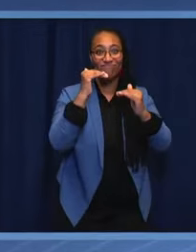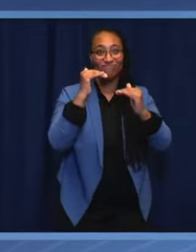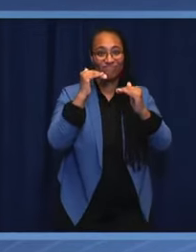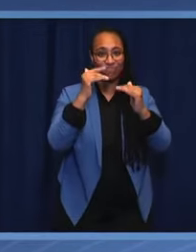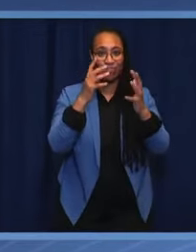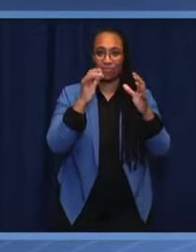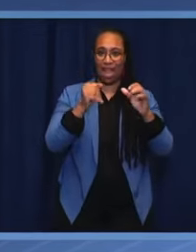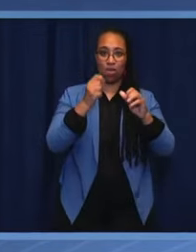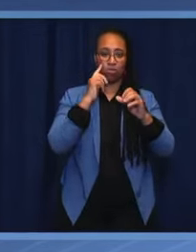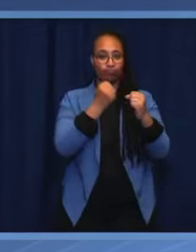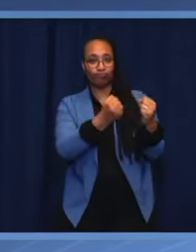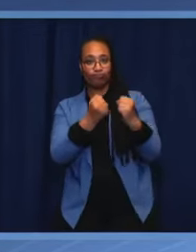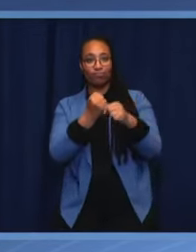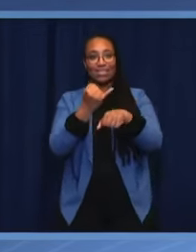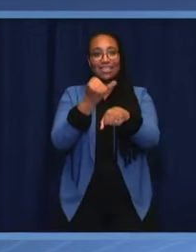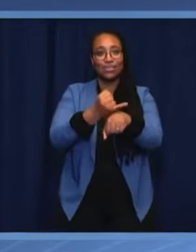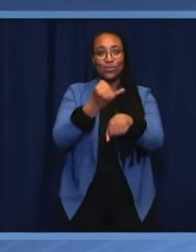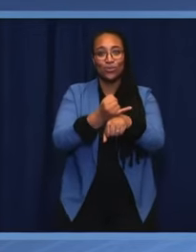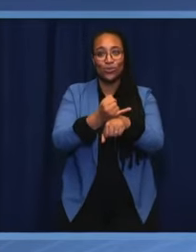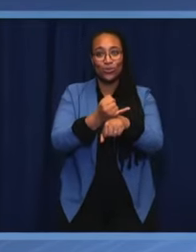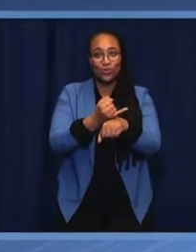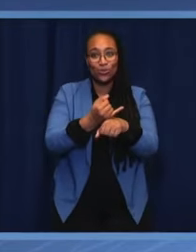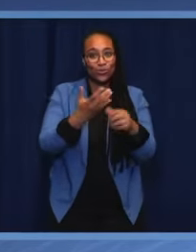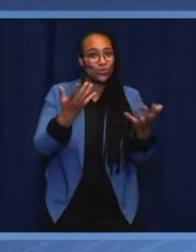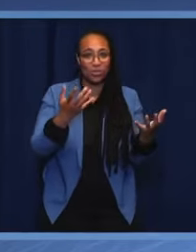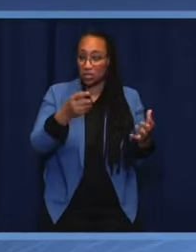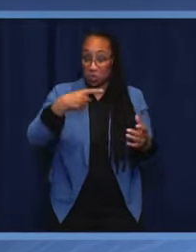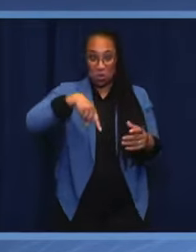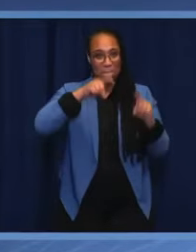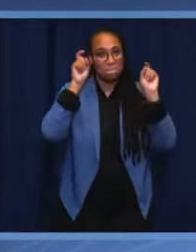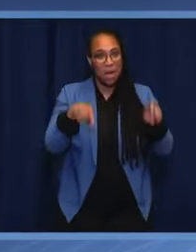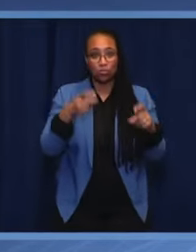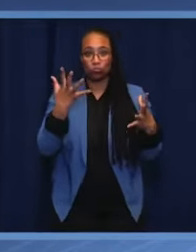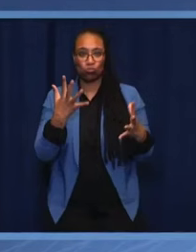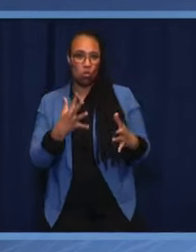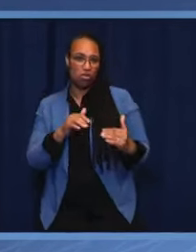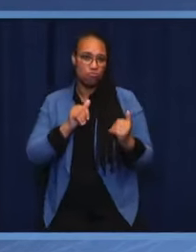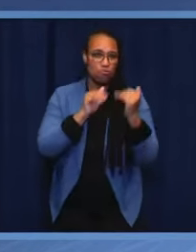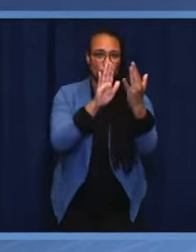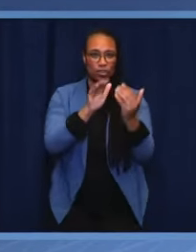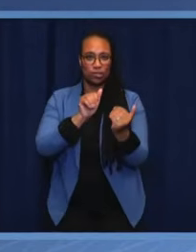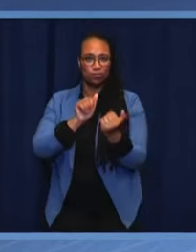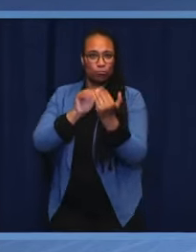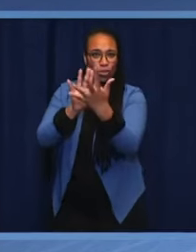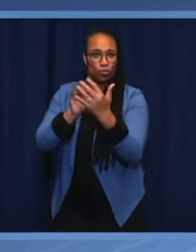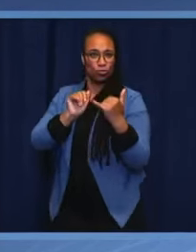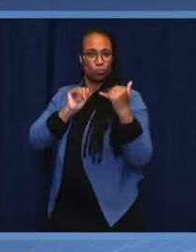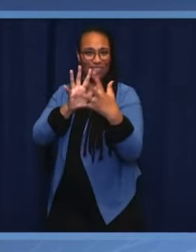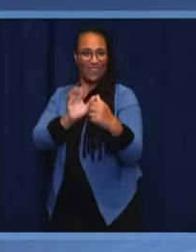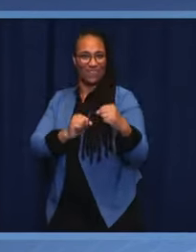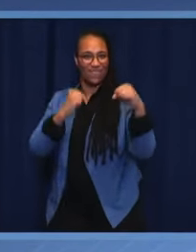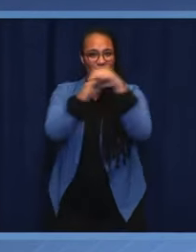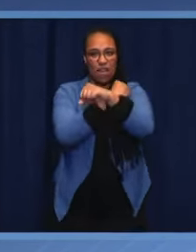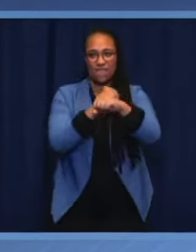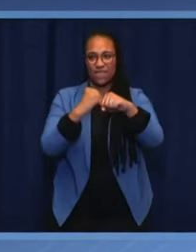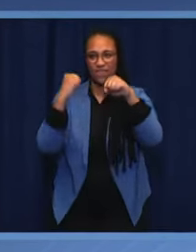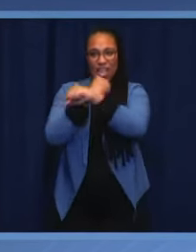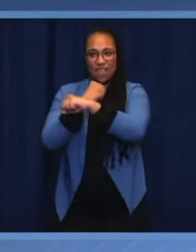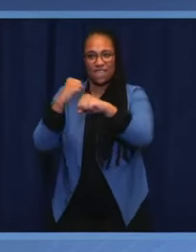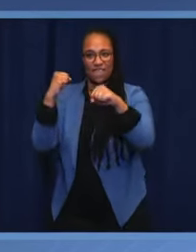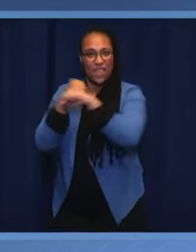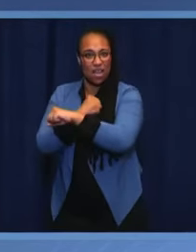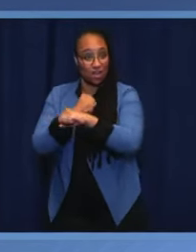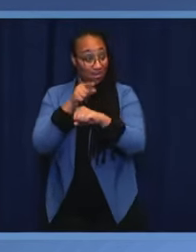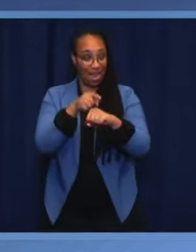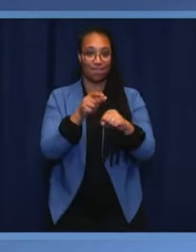tackling them head on, advancing inclusion and equity for all our people. The great strength of democracy is that it gives us all